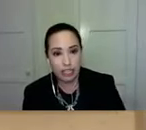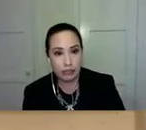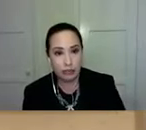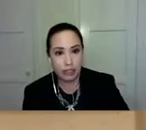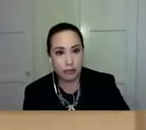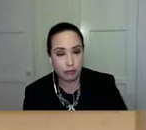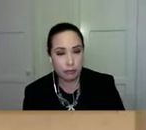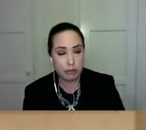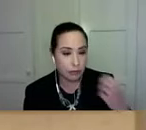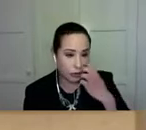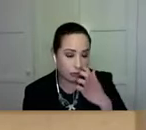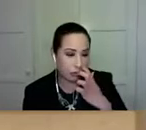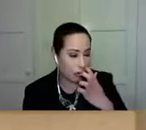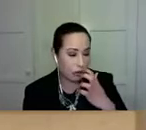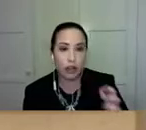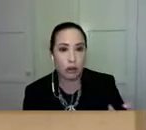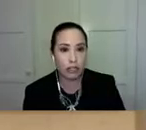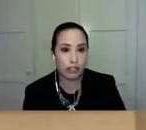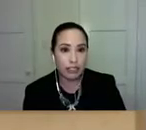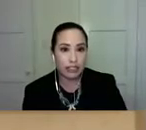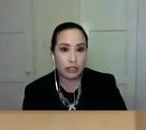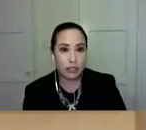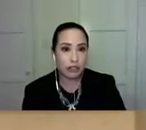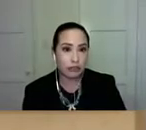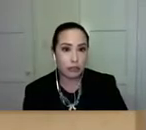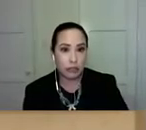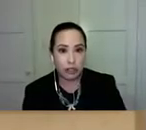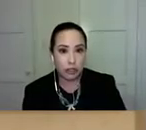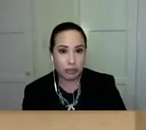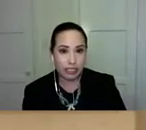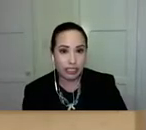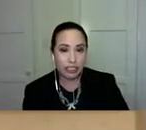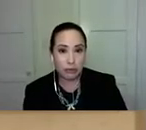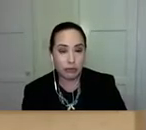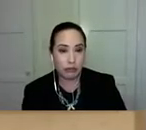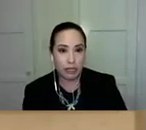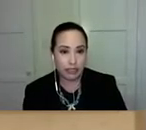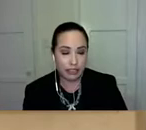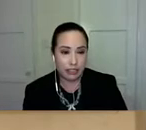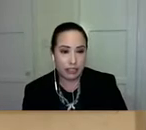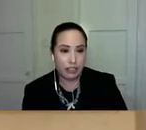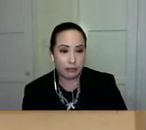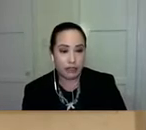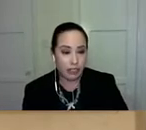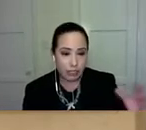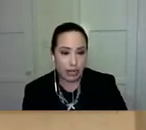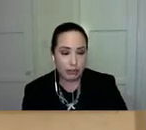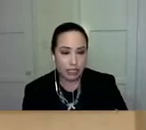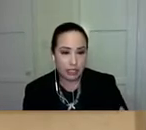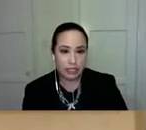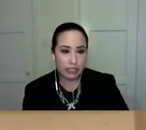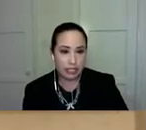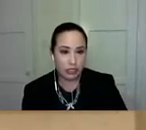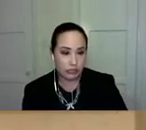his uh people to oklahoma so he traveled from oklahoma to meet with the president um so that's what's